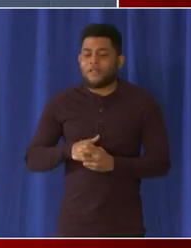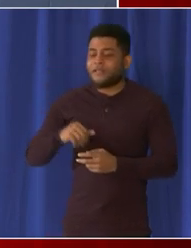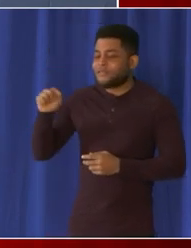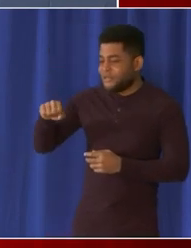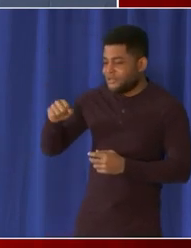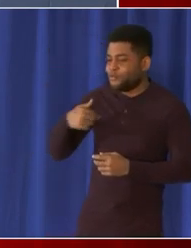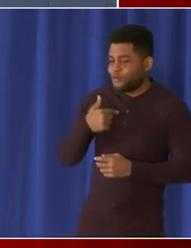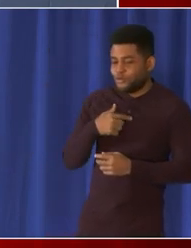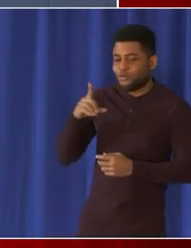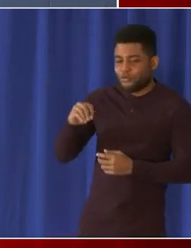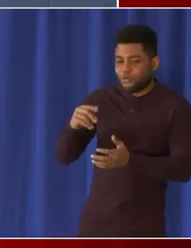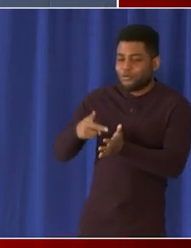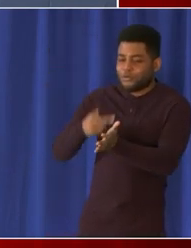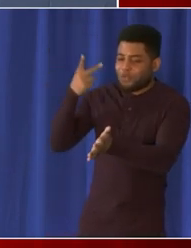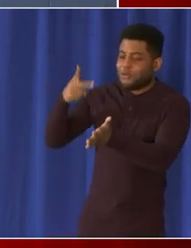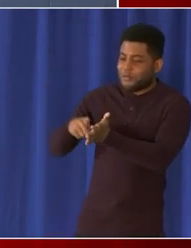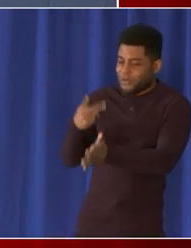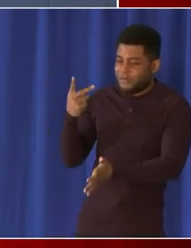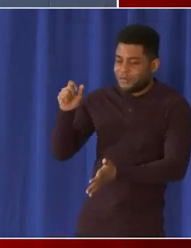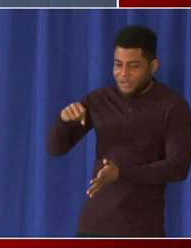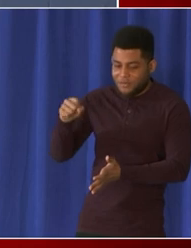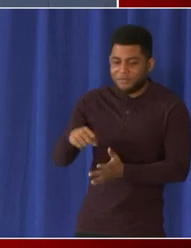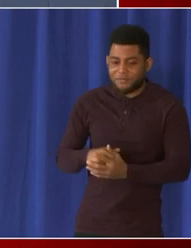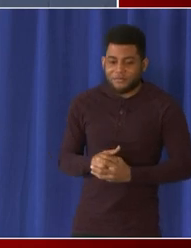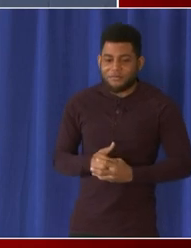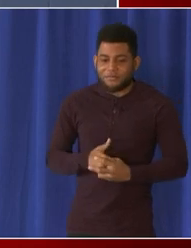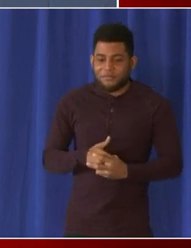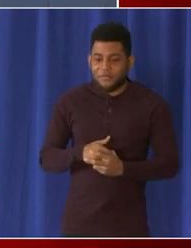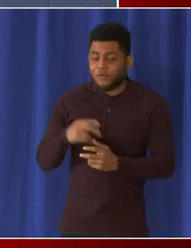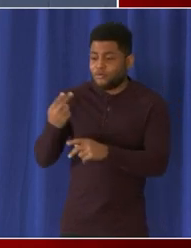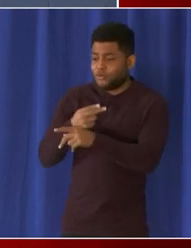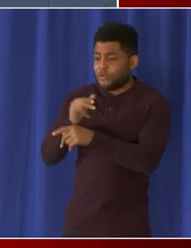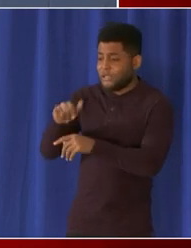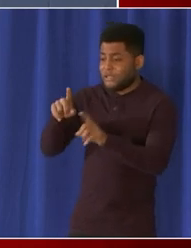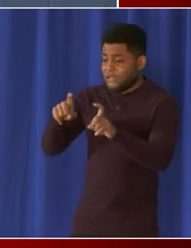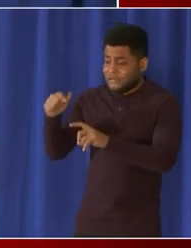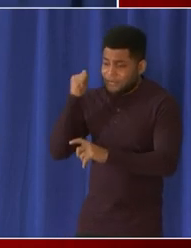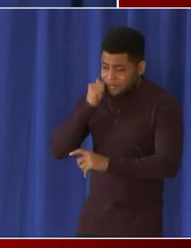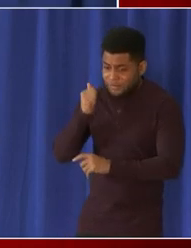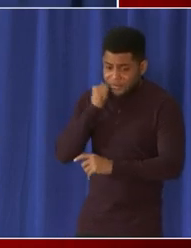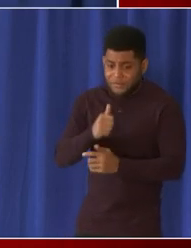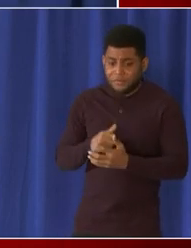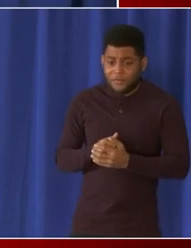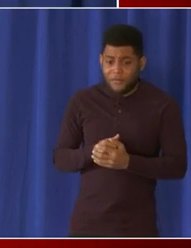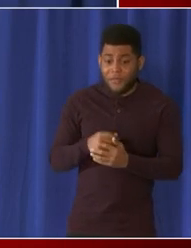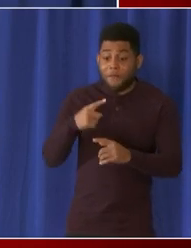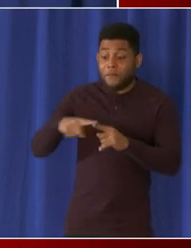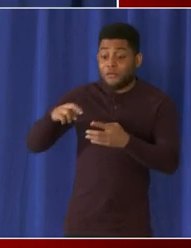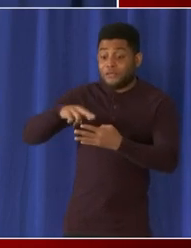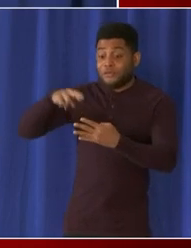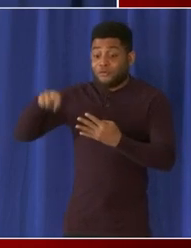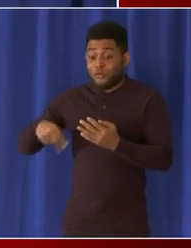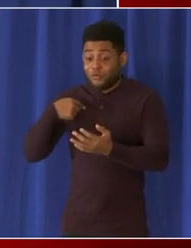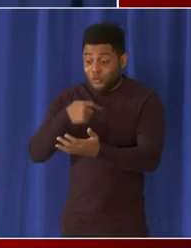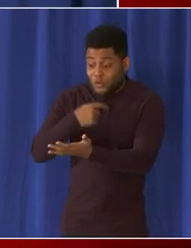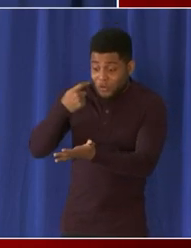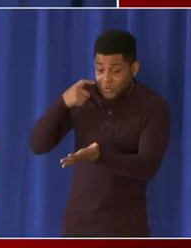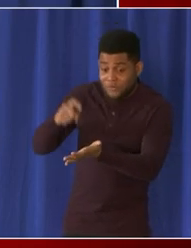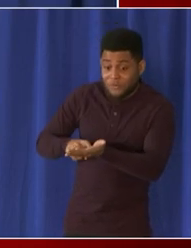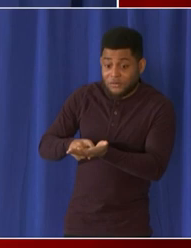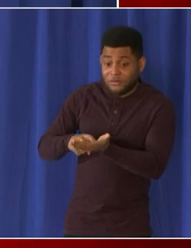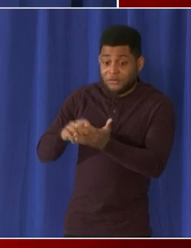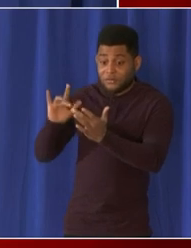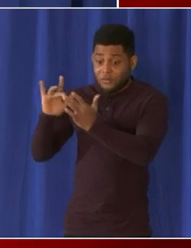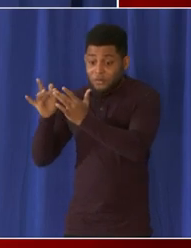we do uh every day um and we do not uh the the results that are reported in the coronavirus.dc